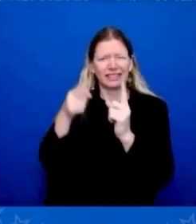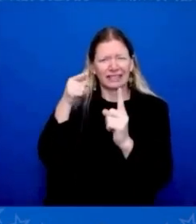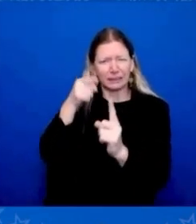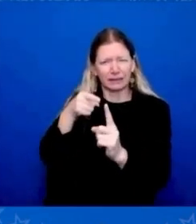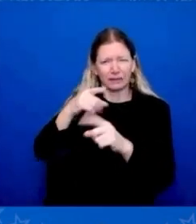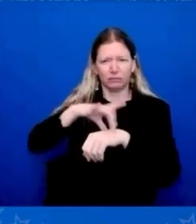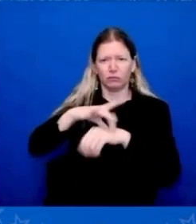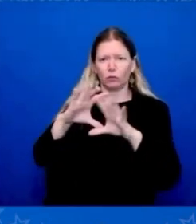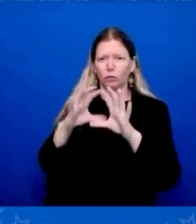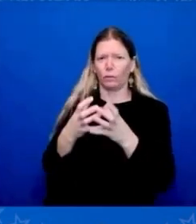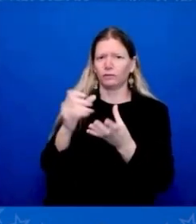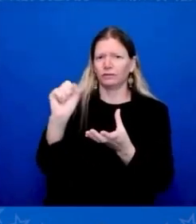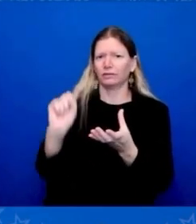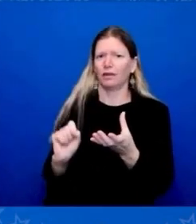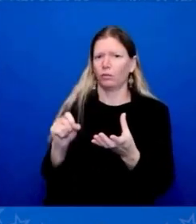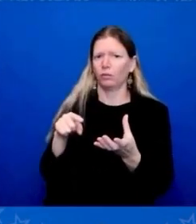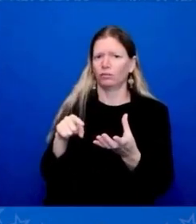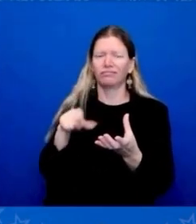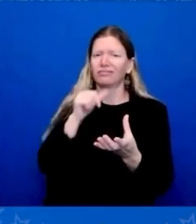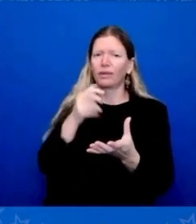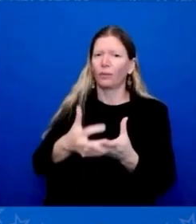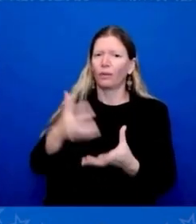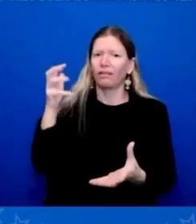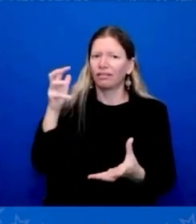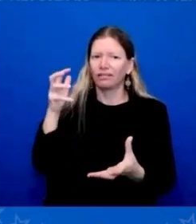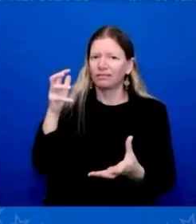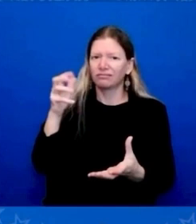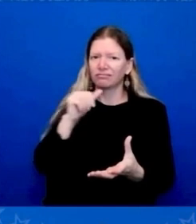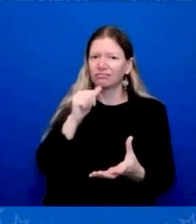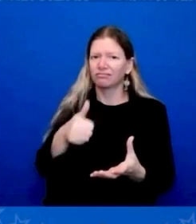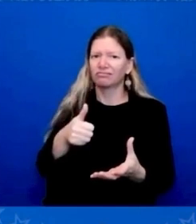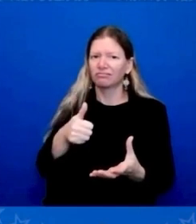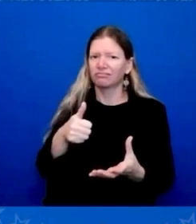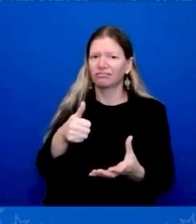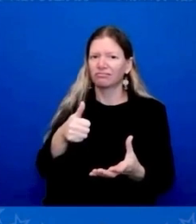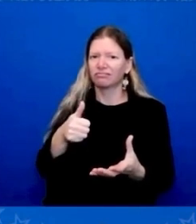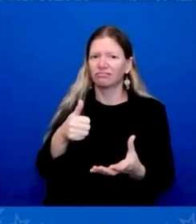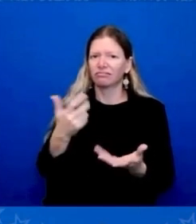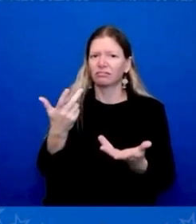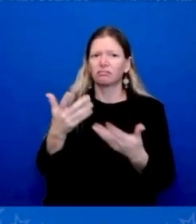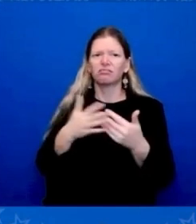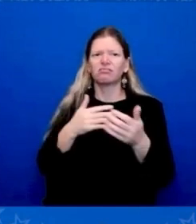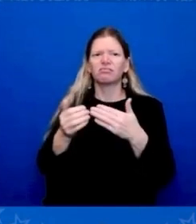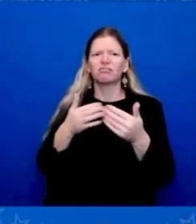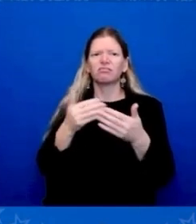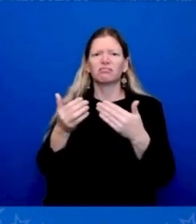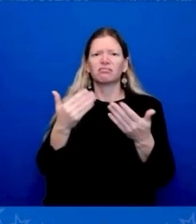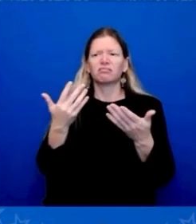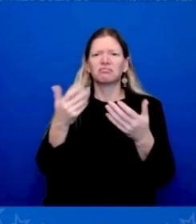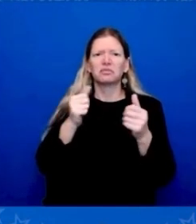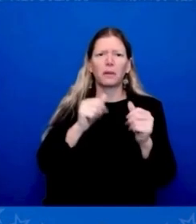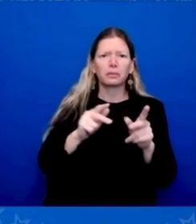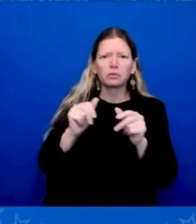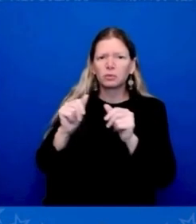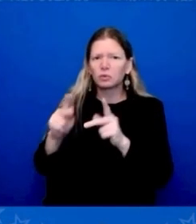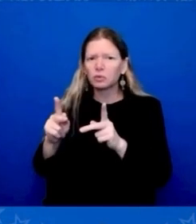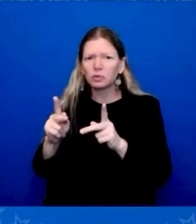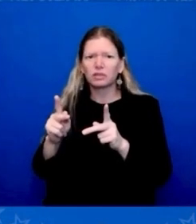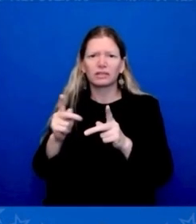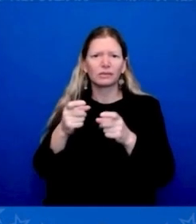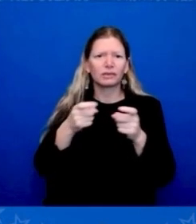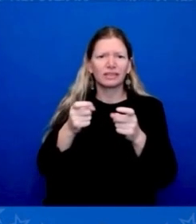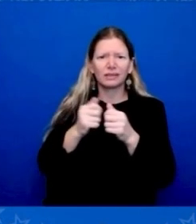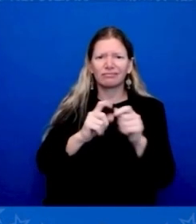wealthy, where there are not as many opportunities, to be able to deal with the things that they want to deal with.